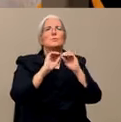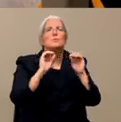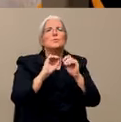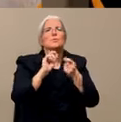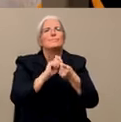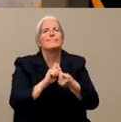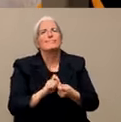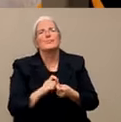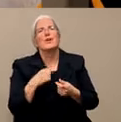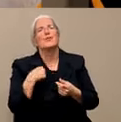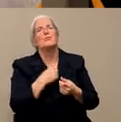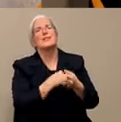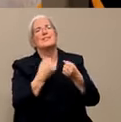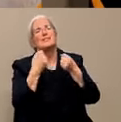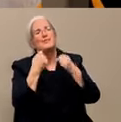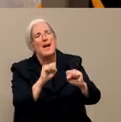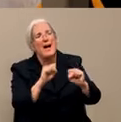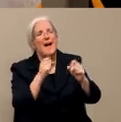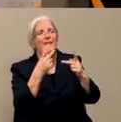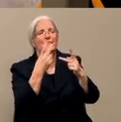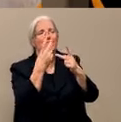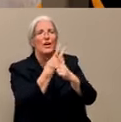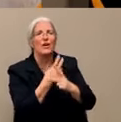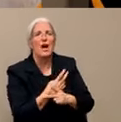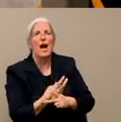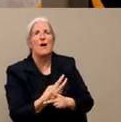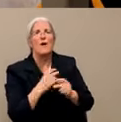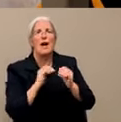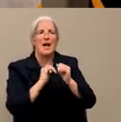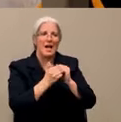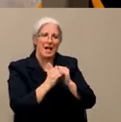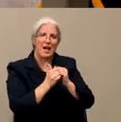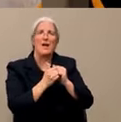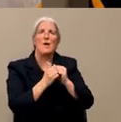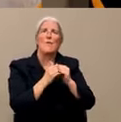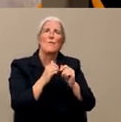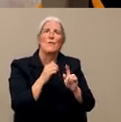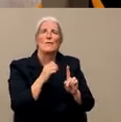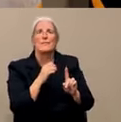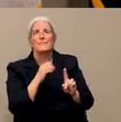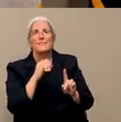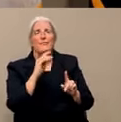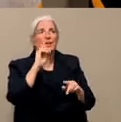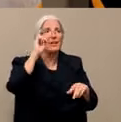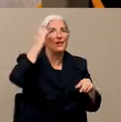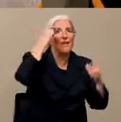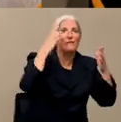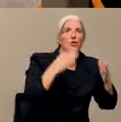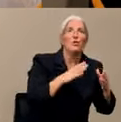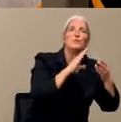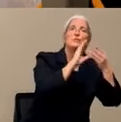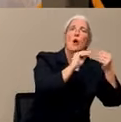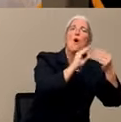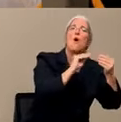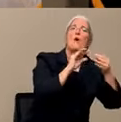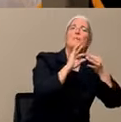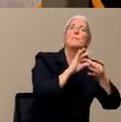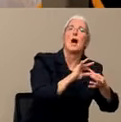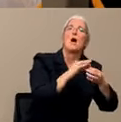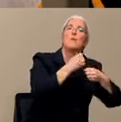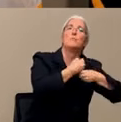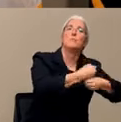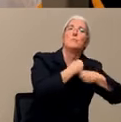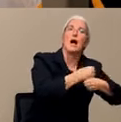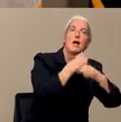So I know I've heard the governor talk about it, the garment district in Los Angeles churning out masks. But we do need some